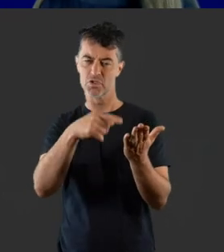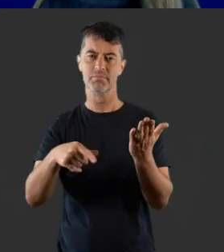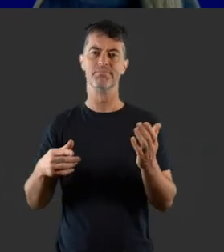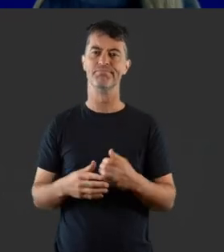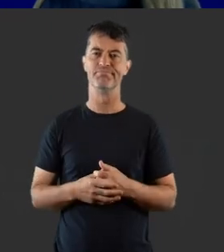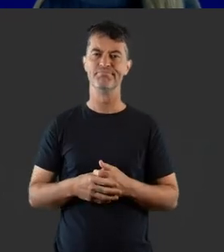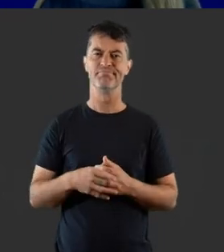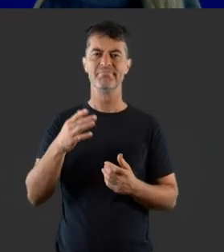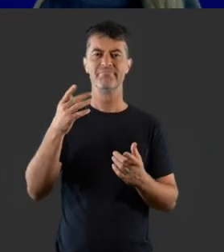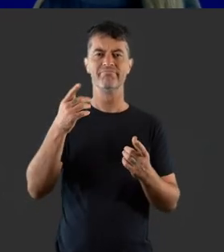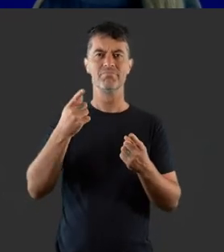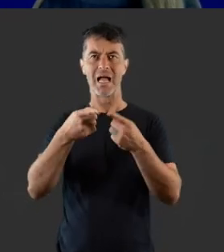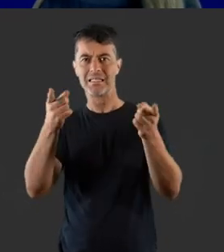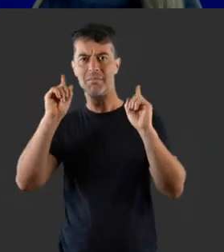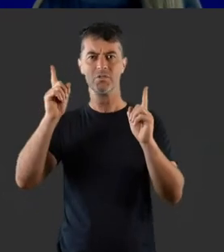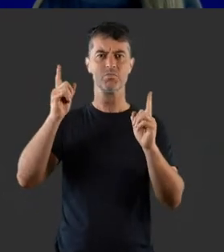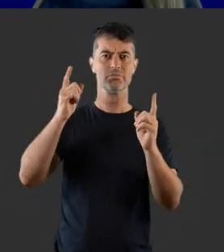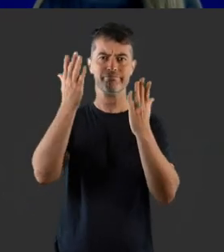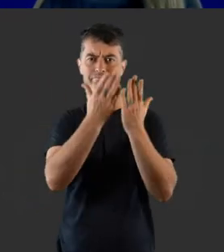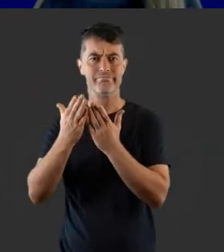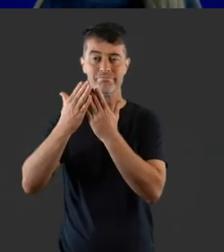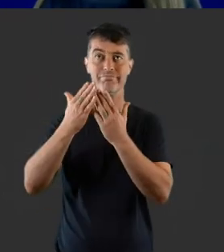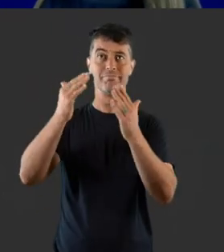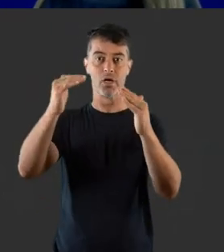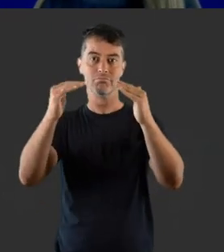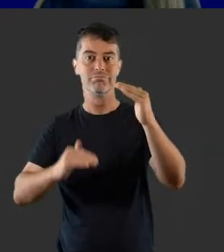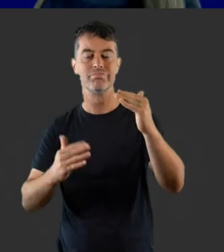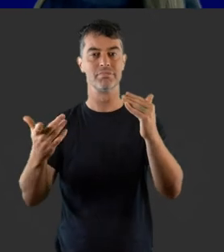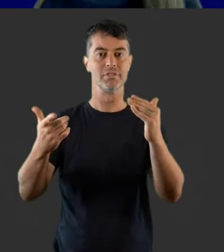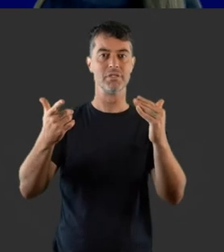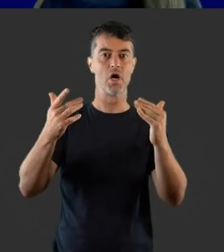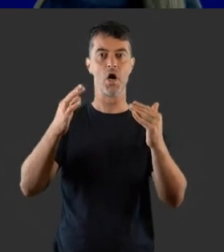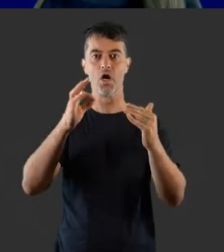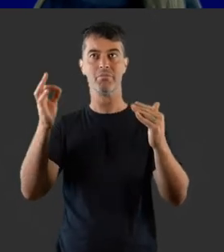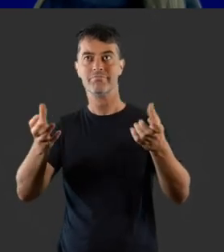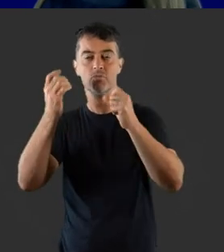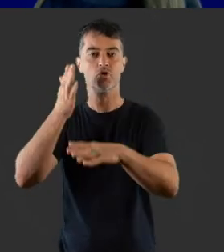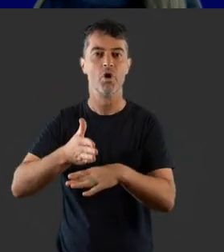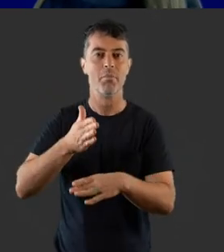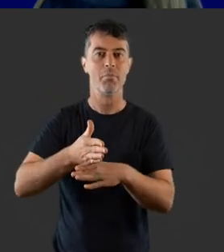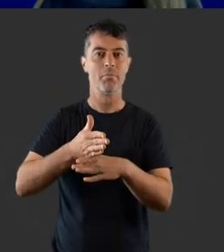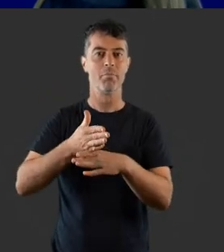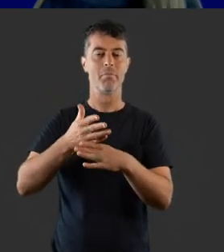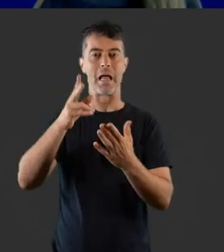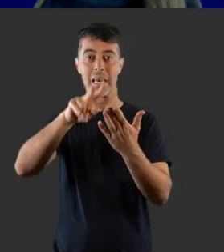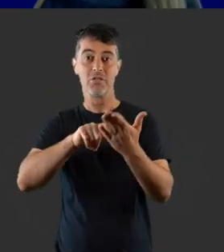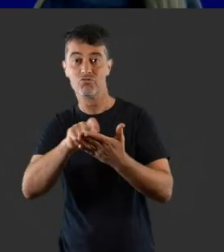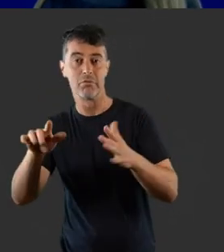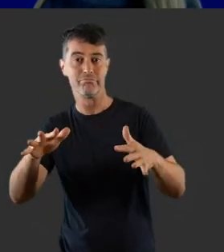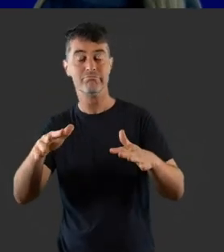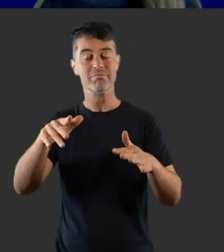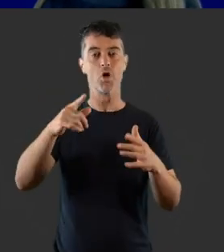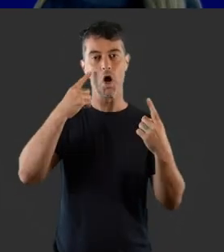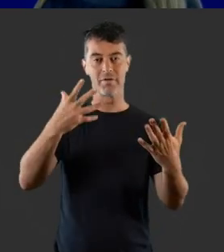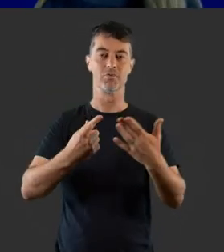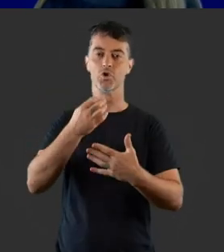reading a picture book. Academic underachievement, poorer literacy levels and reduced employment opportunities are common